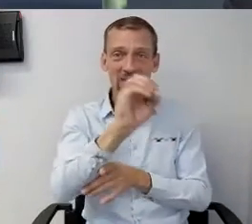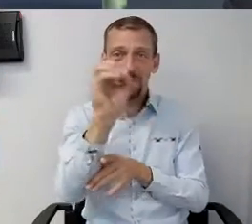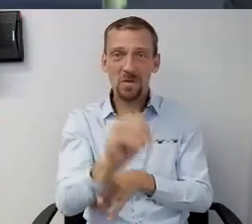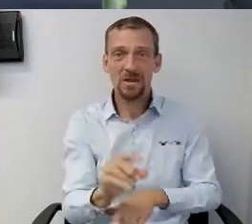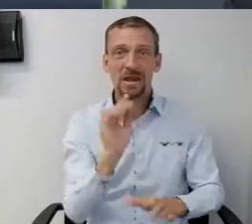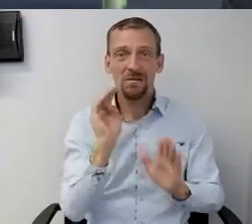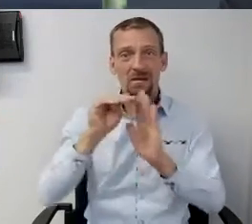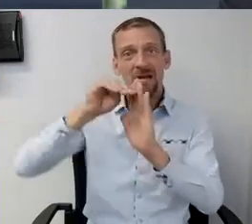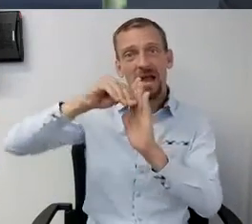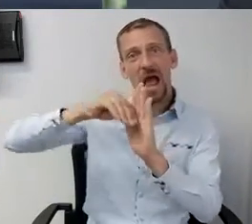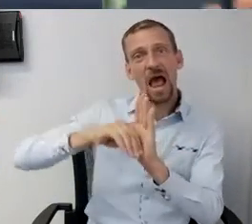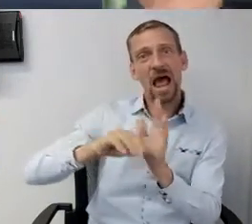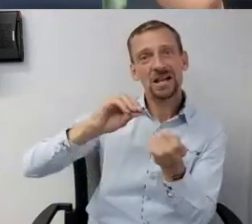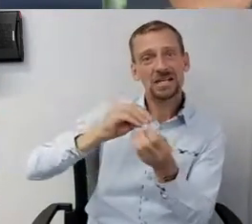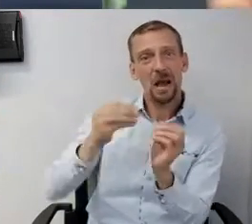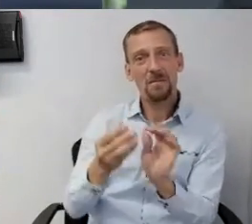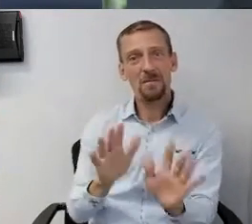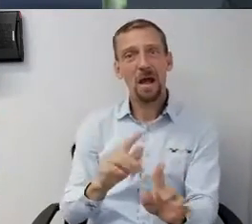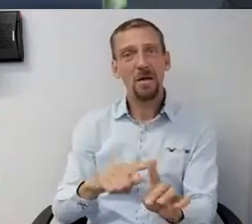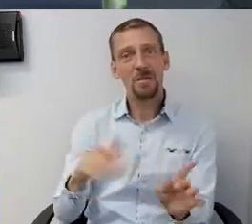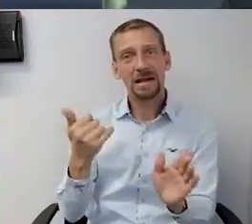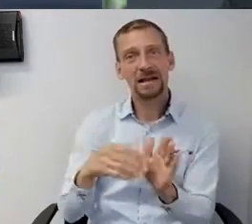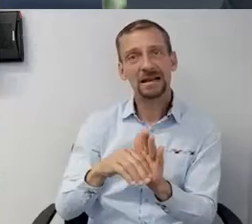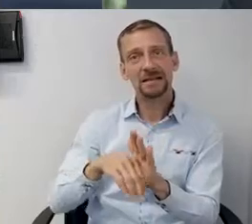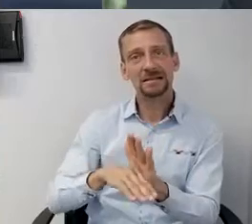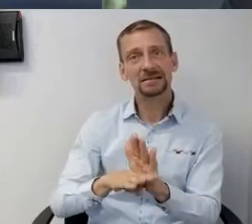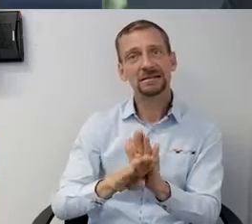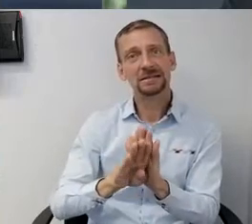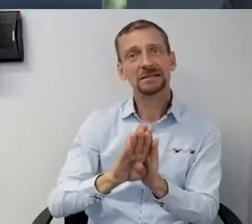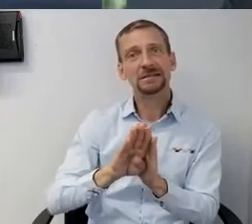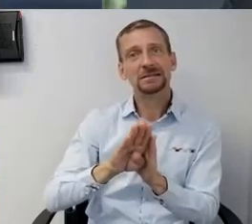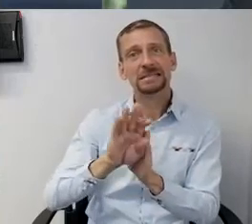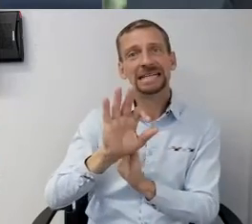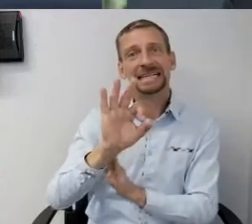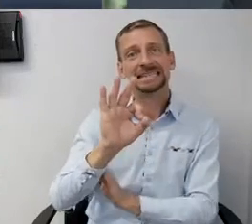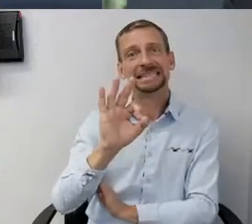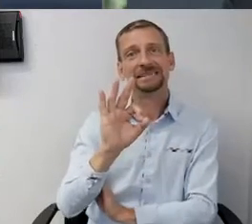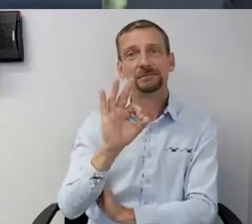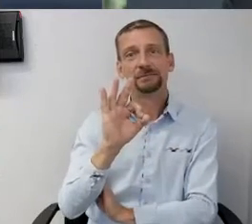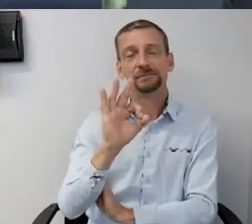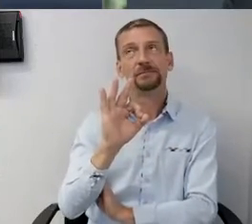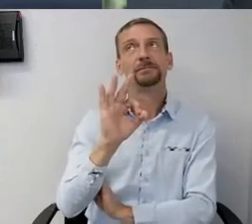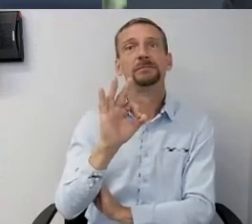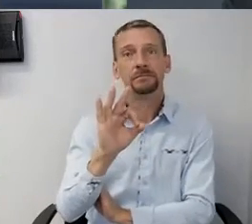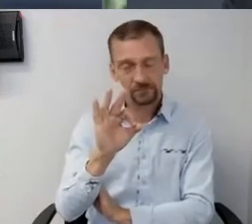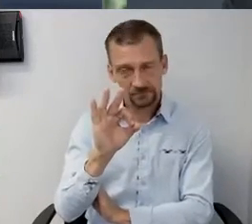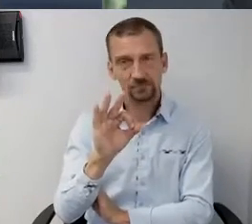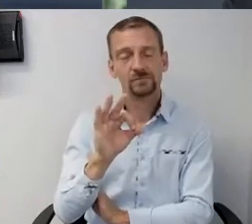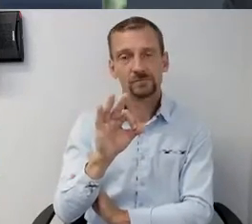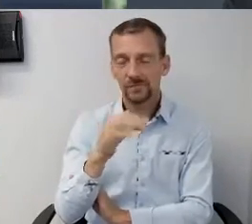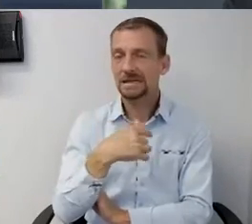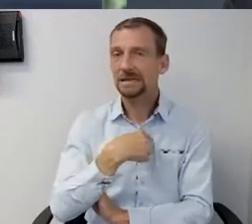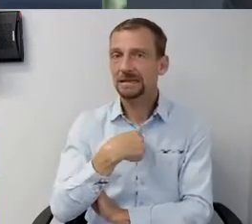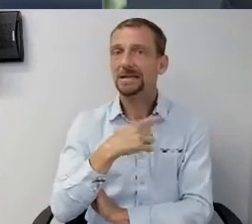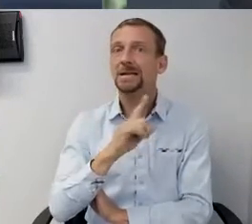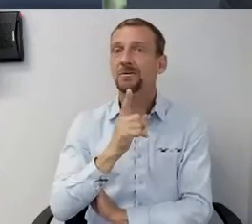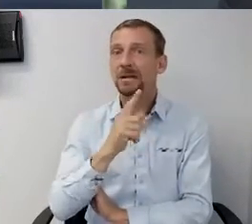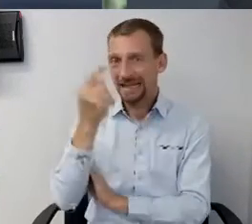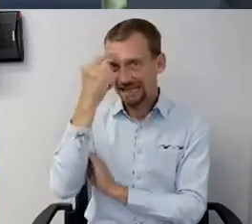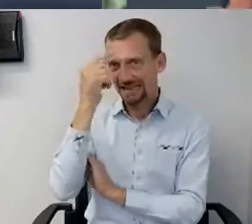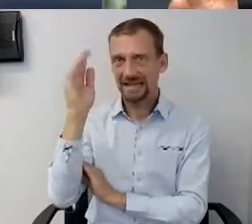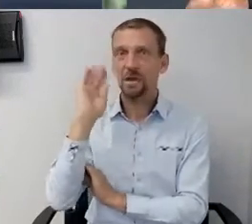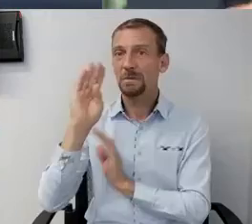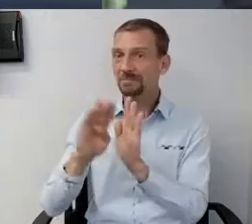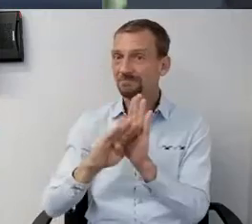But now we've quickly soared back up to 9. And unfortunately, I think we're going to continue to see that grow